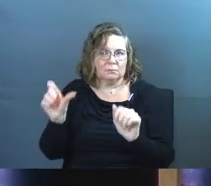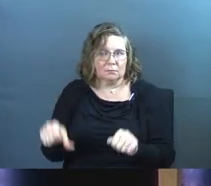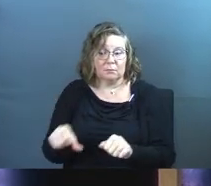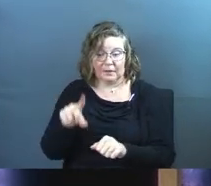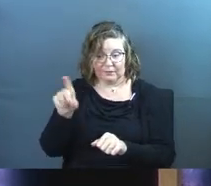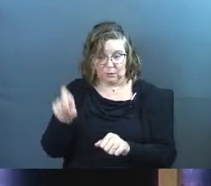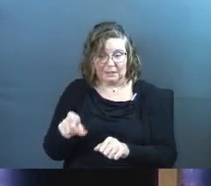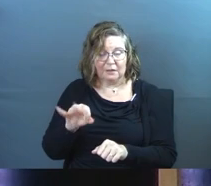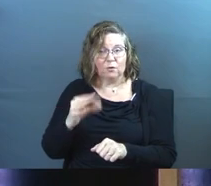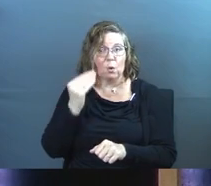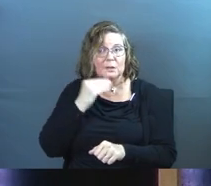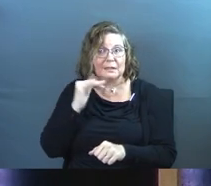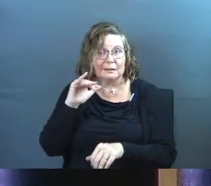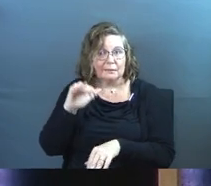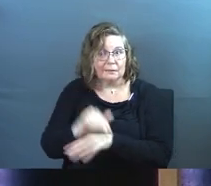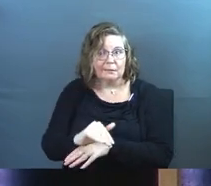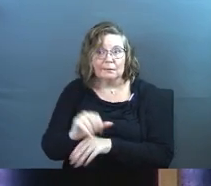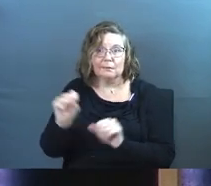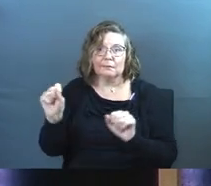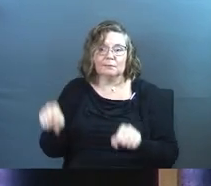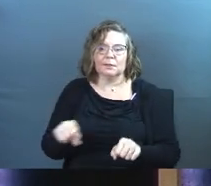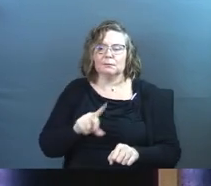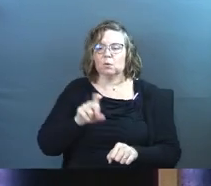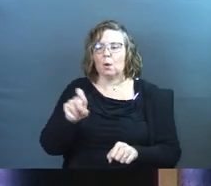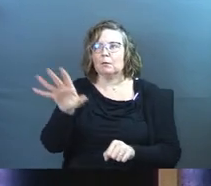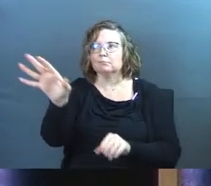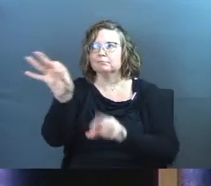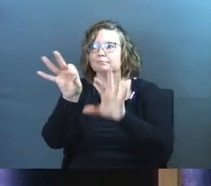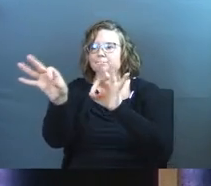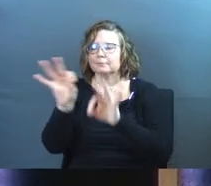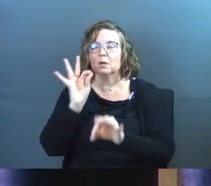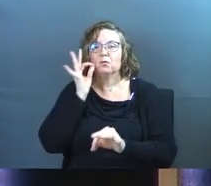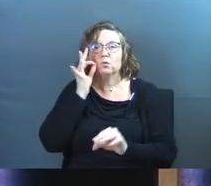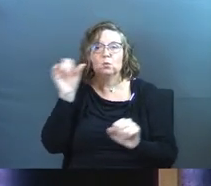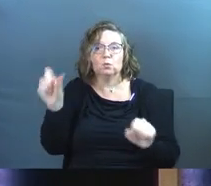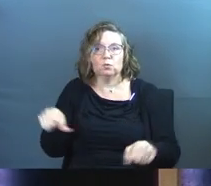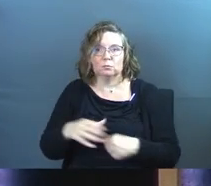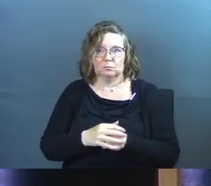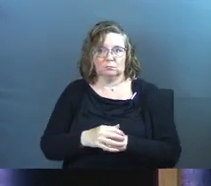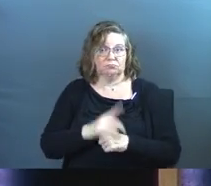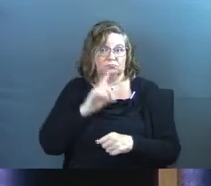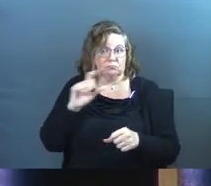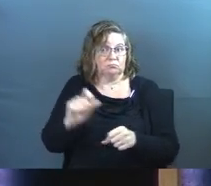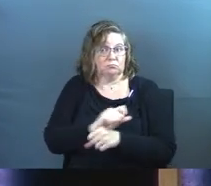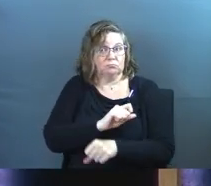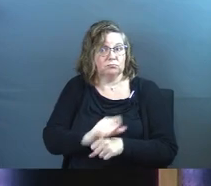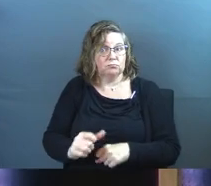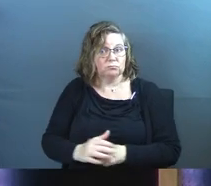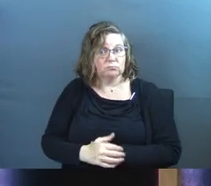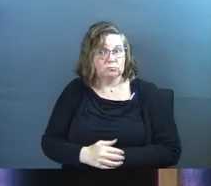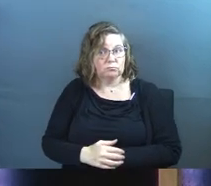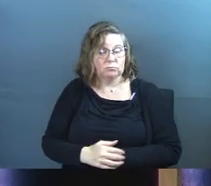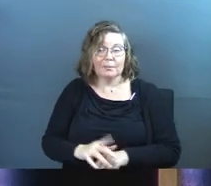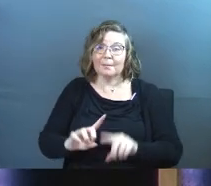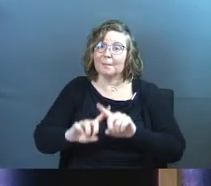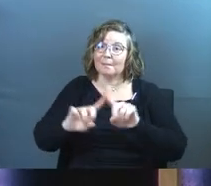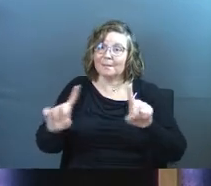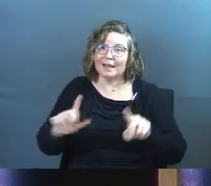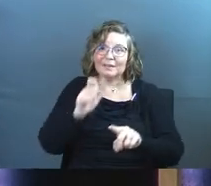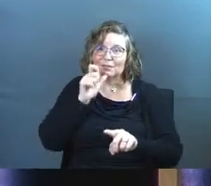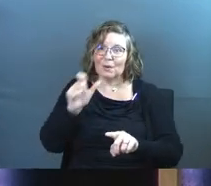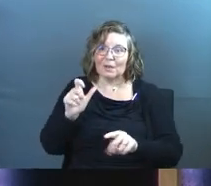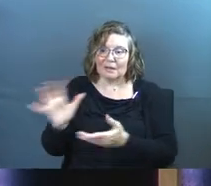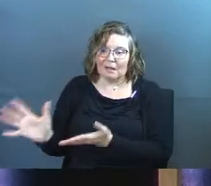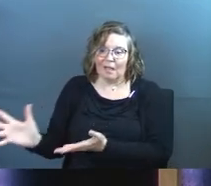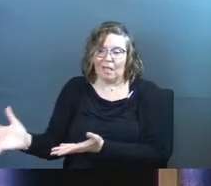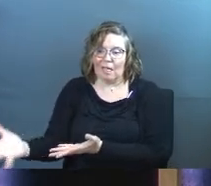As you need it for dinner that night, you go out and get yourself some fruit. Absolutely. But you don't